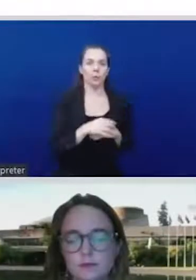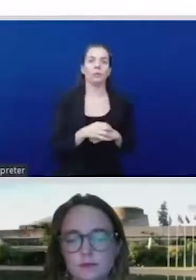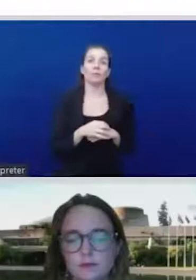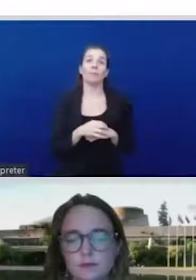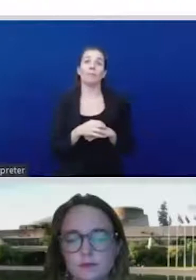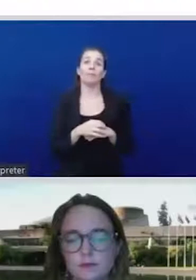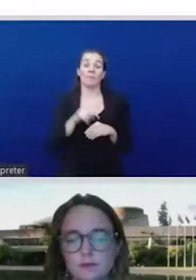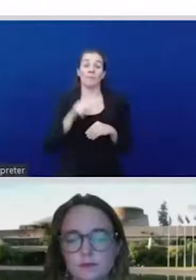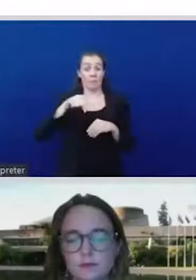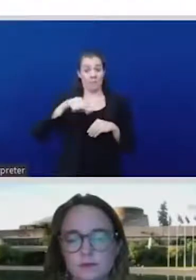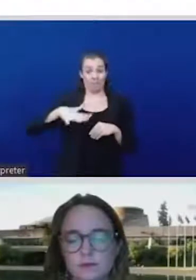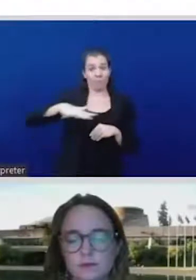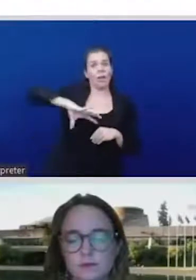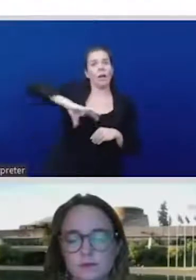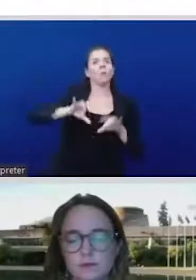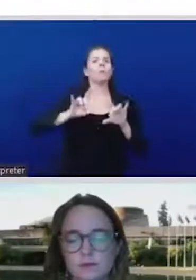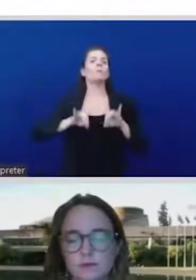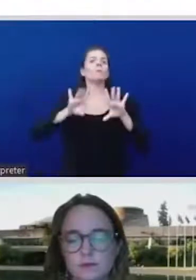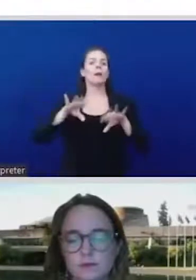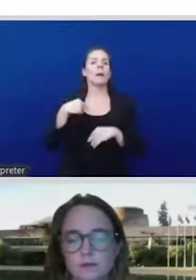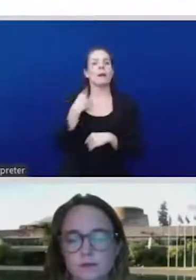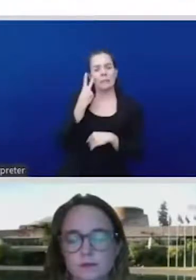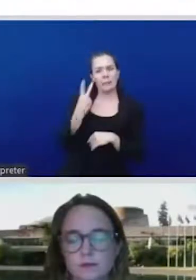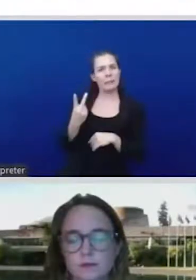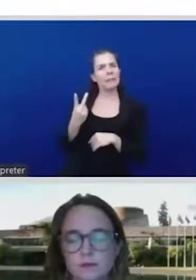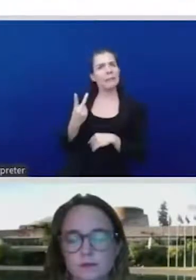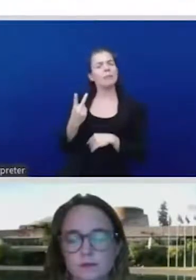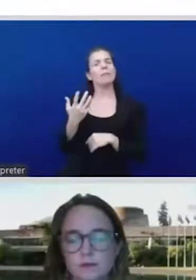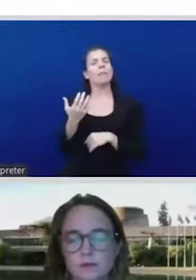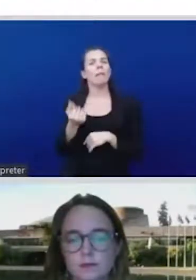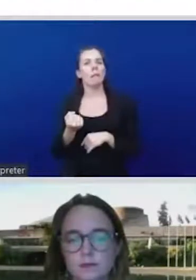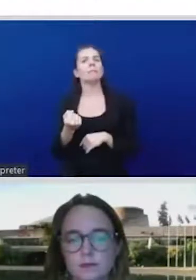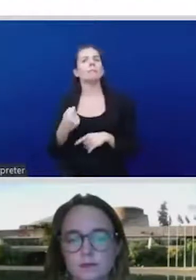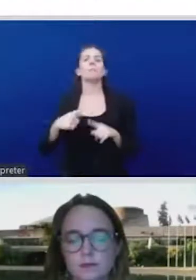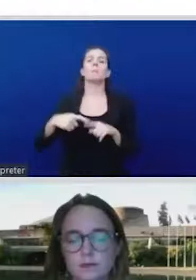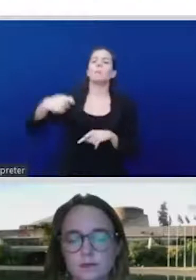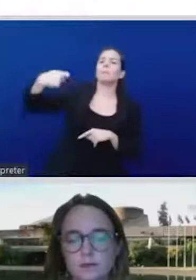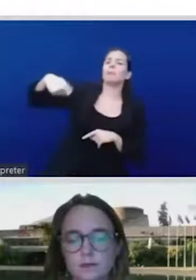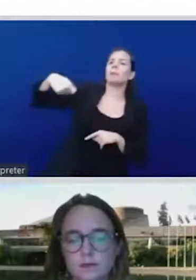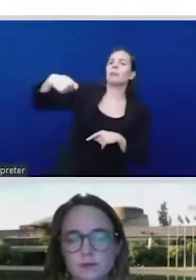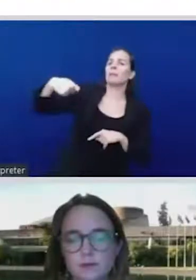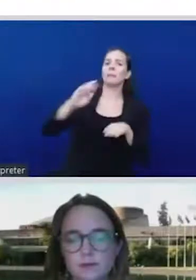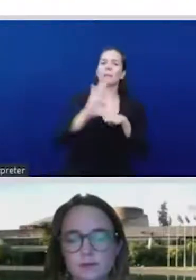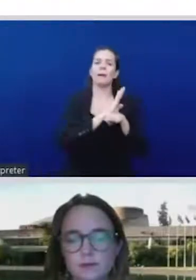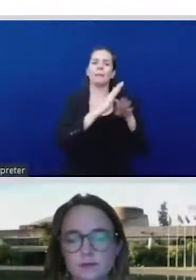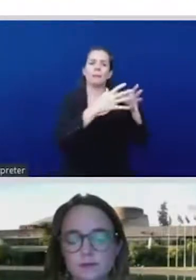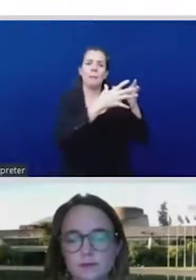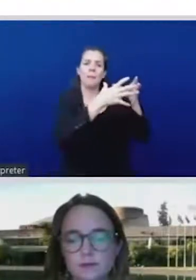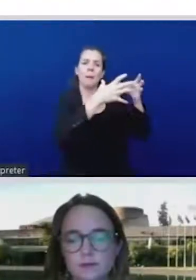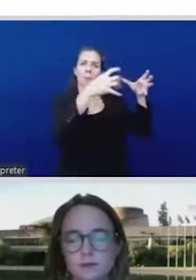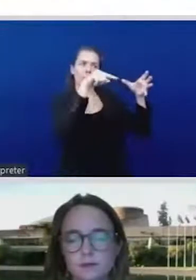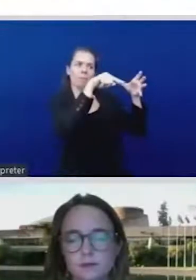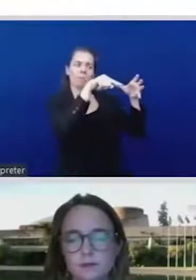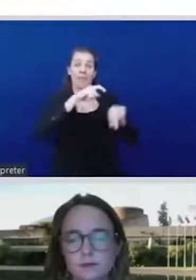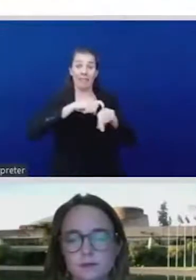corporations take home large bonuses during the COVID. And in New Zealand, what has happened is that they've been